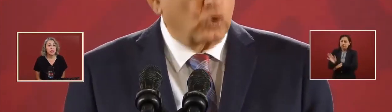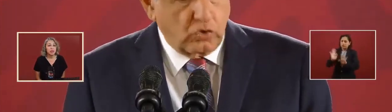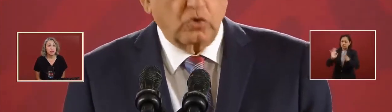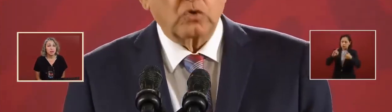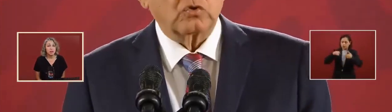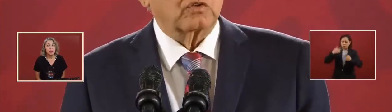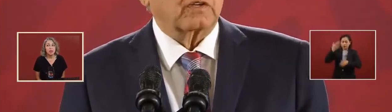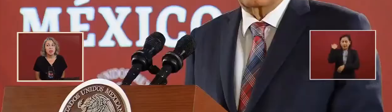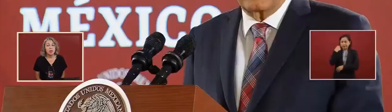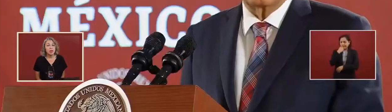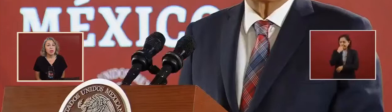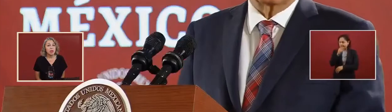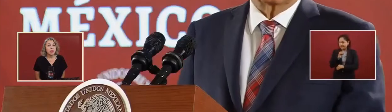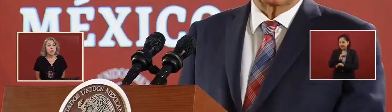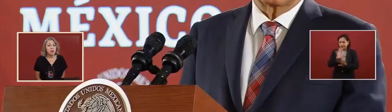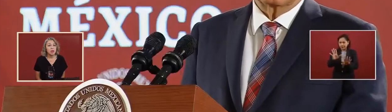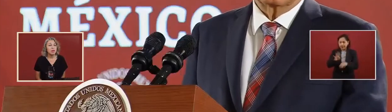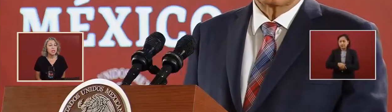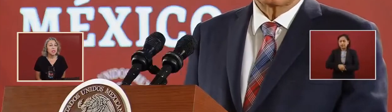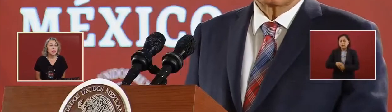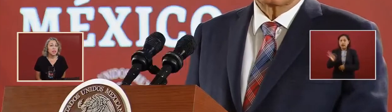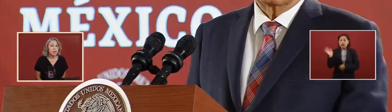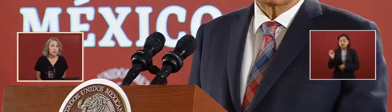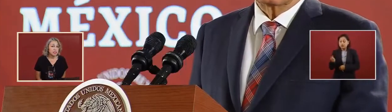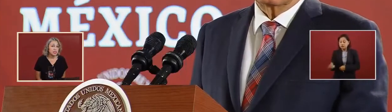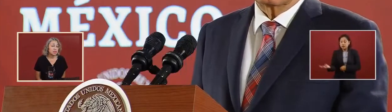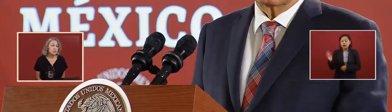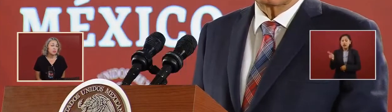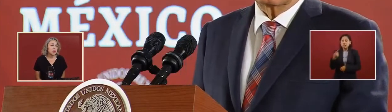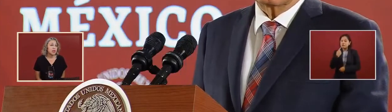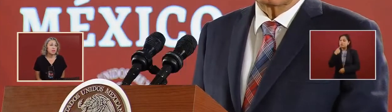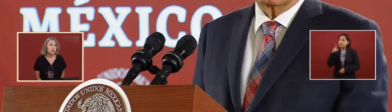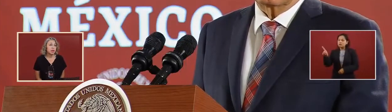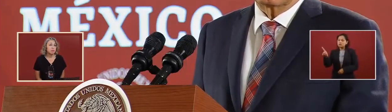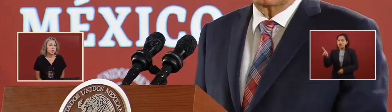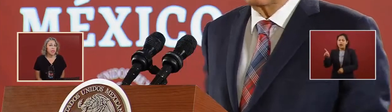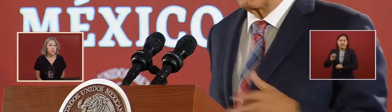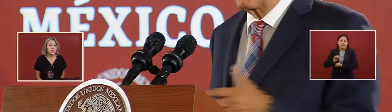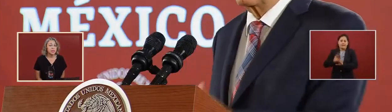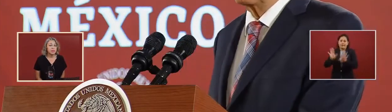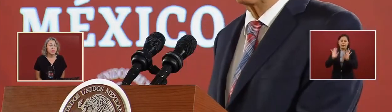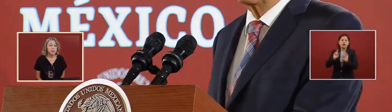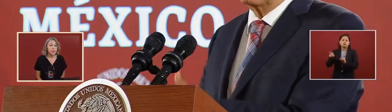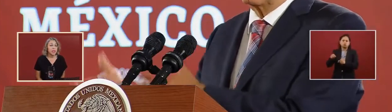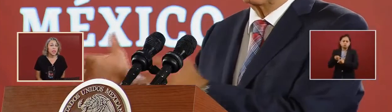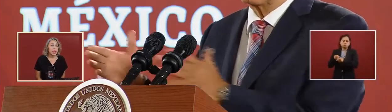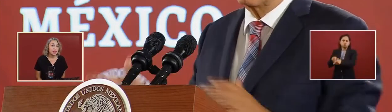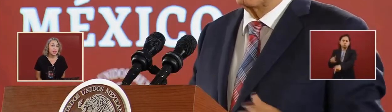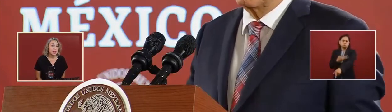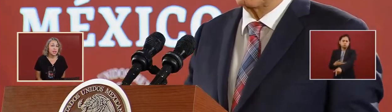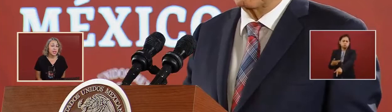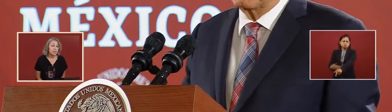Only unless there's some kind of a complaint. And that has to do with the